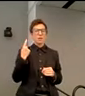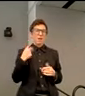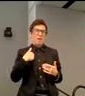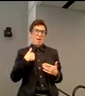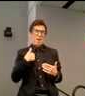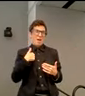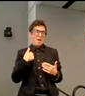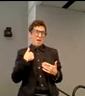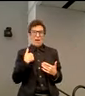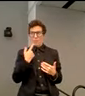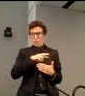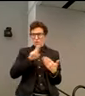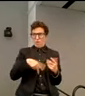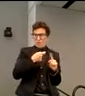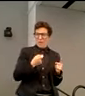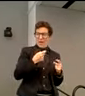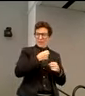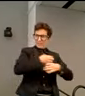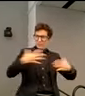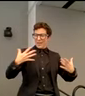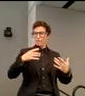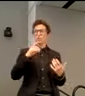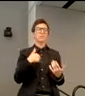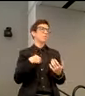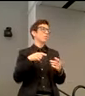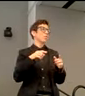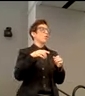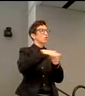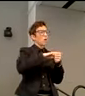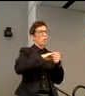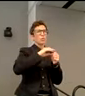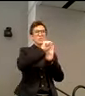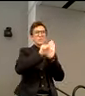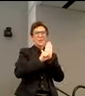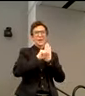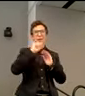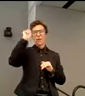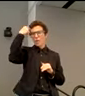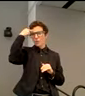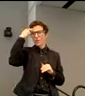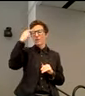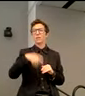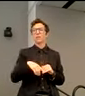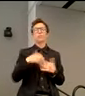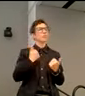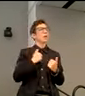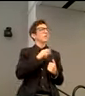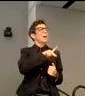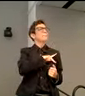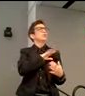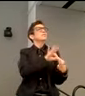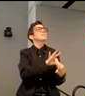state and local government. So I try my best to work with all the, you know, with a personal touch locally.